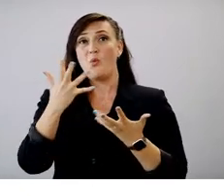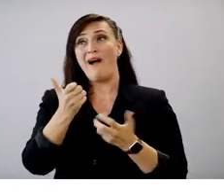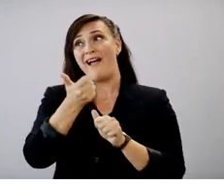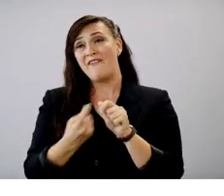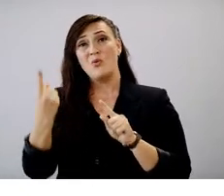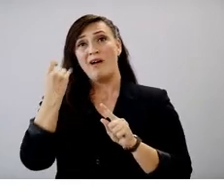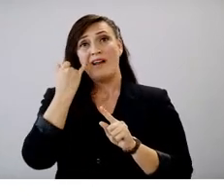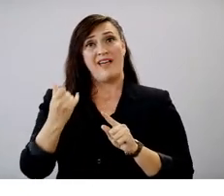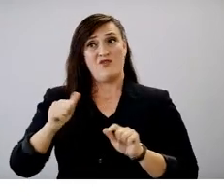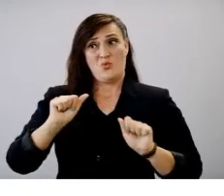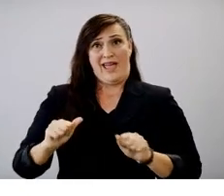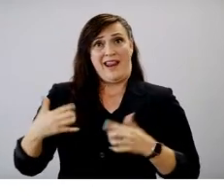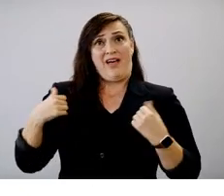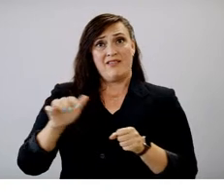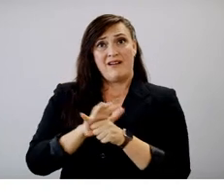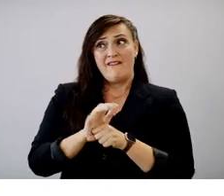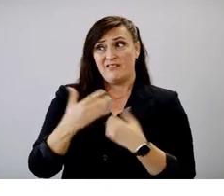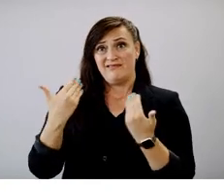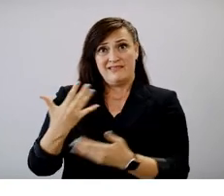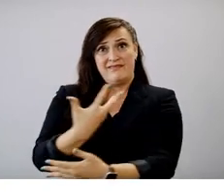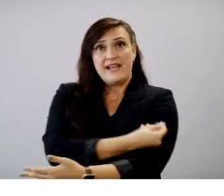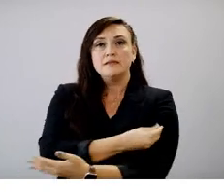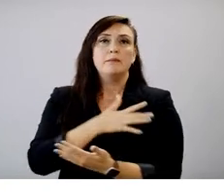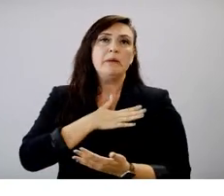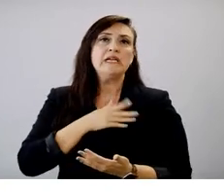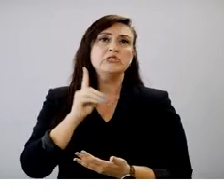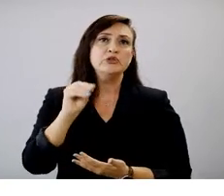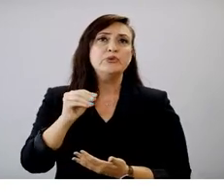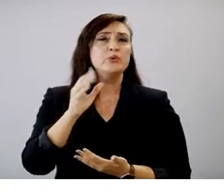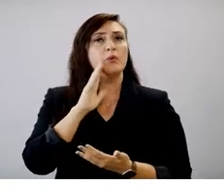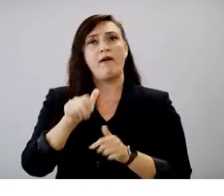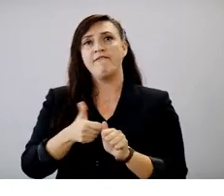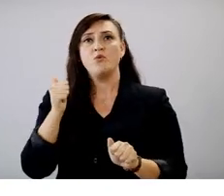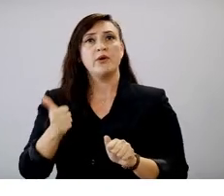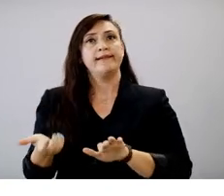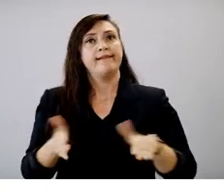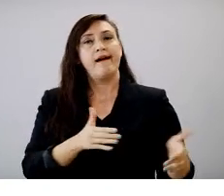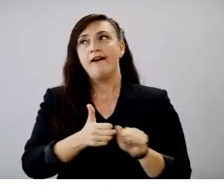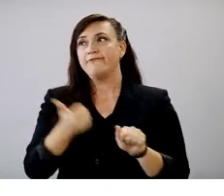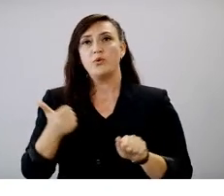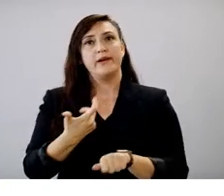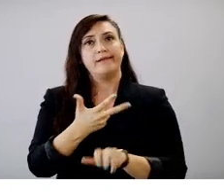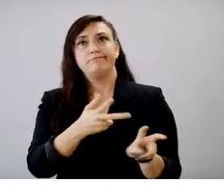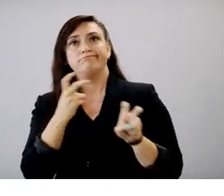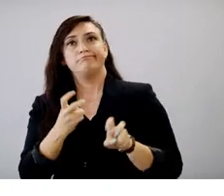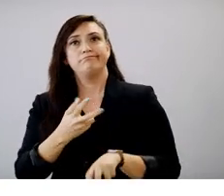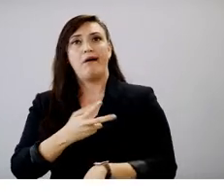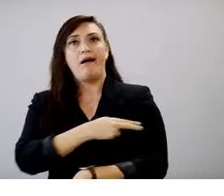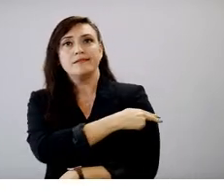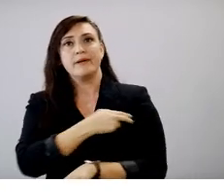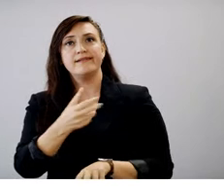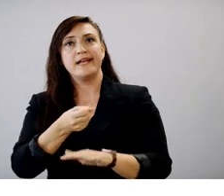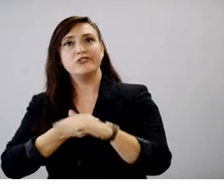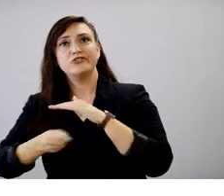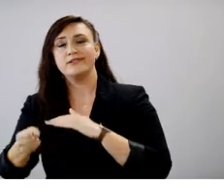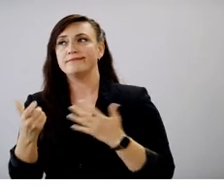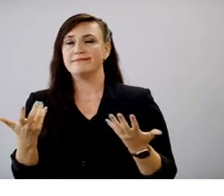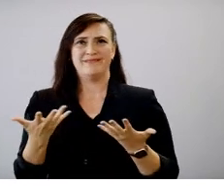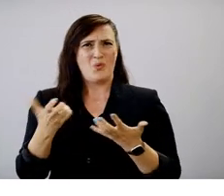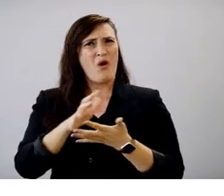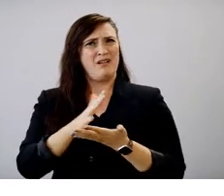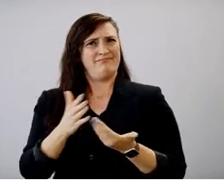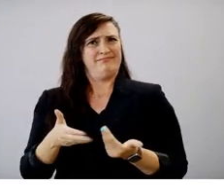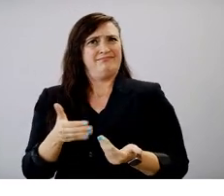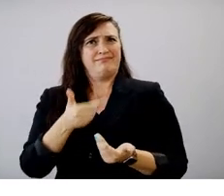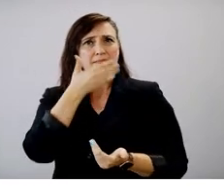to get vaccinated so that we can avoid, um, hospitalizations and deaths due to COVID. And for anybody that's looking to find a